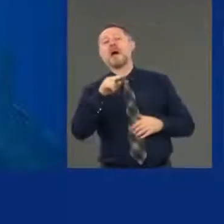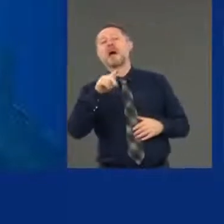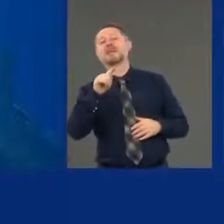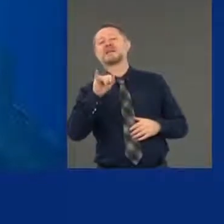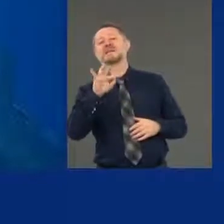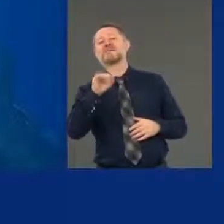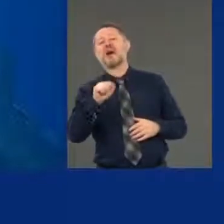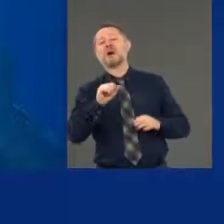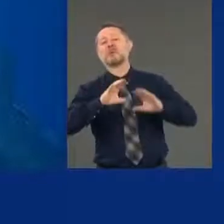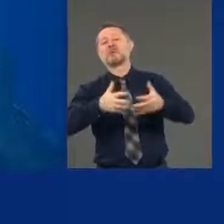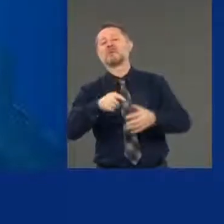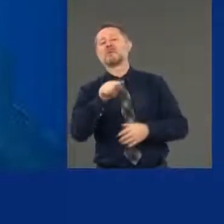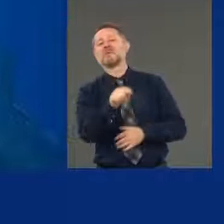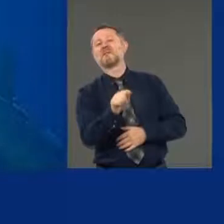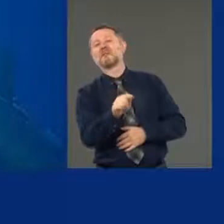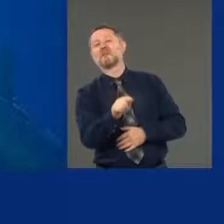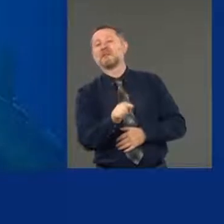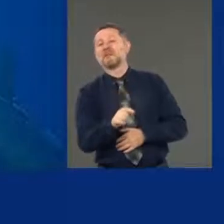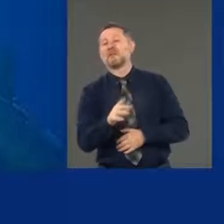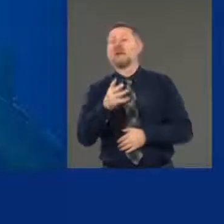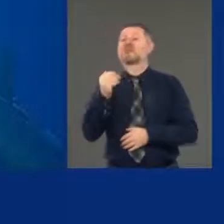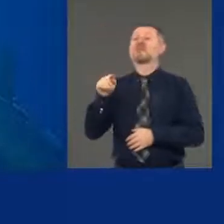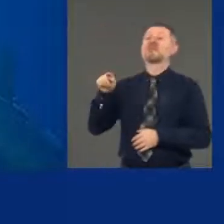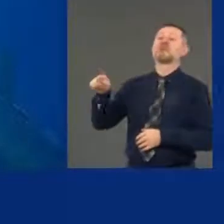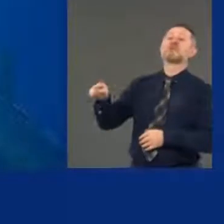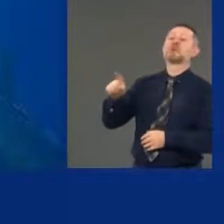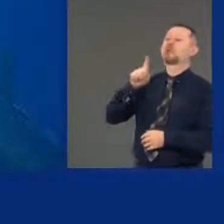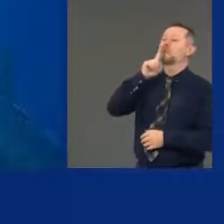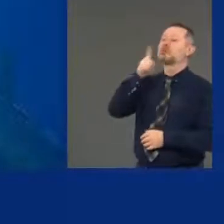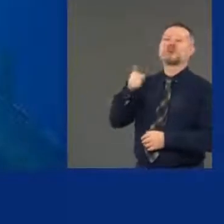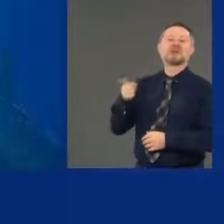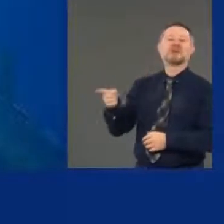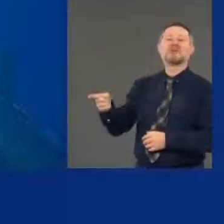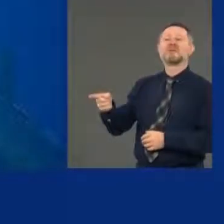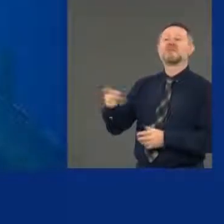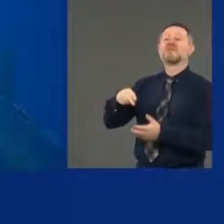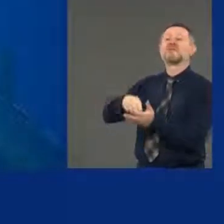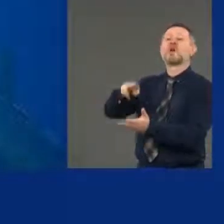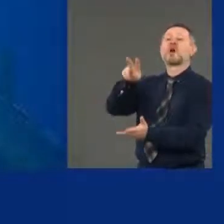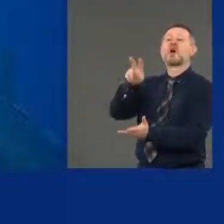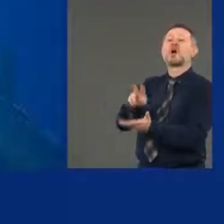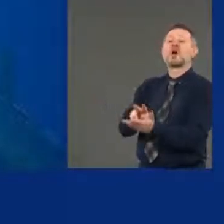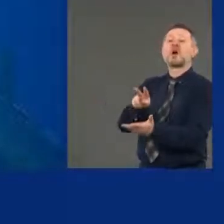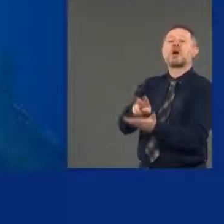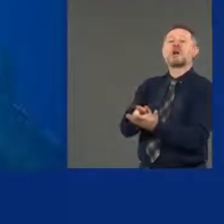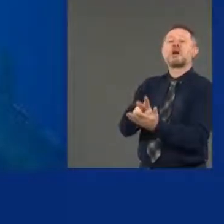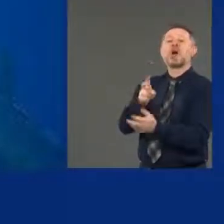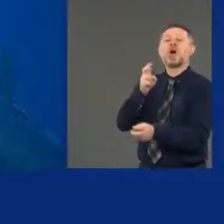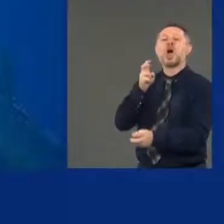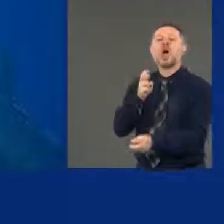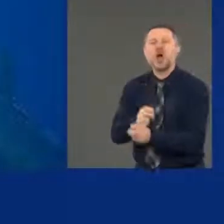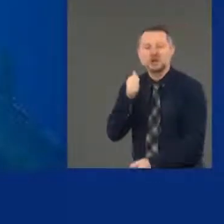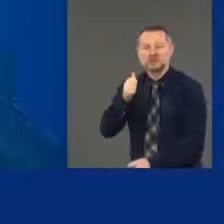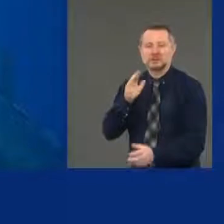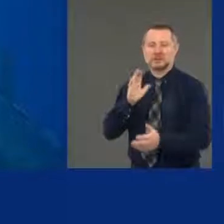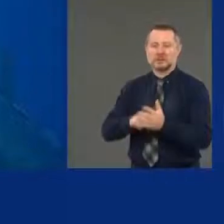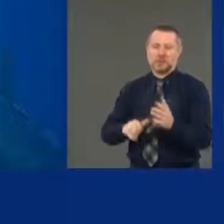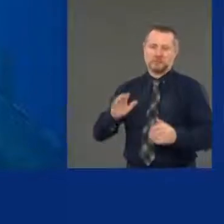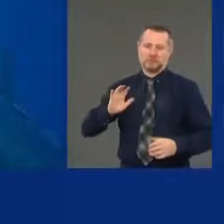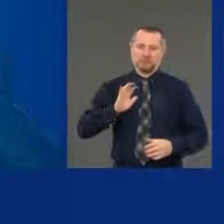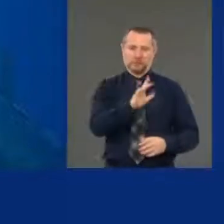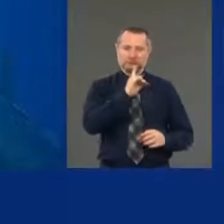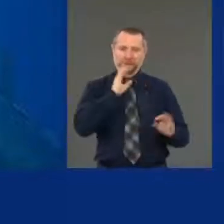that he fell harder than he was pushed. Could be a setup.